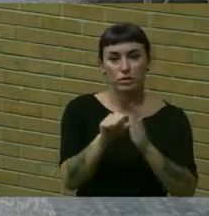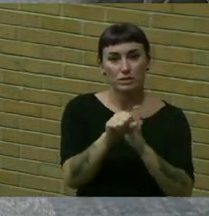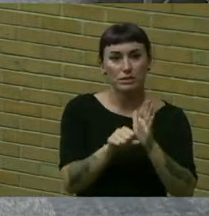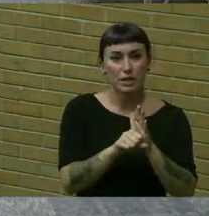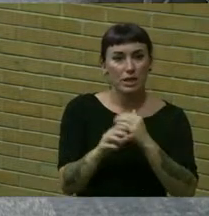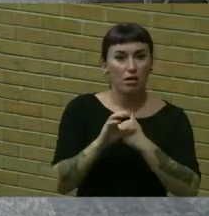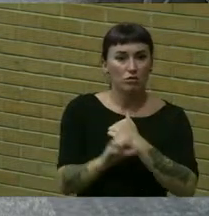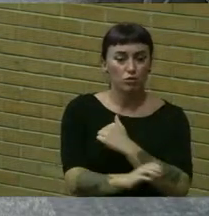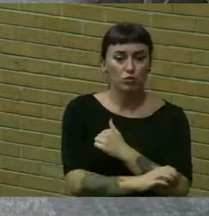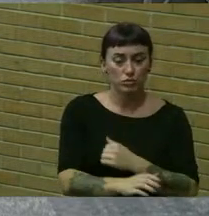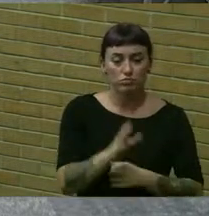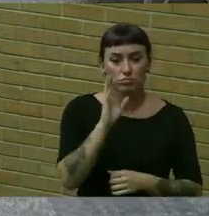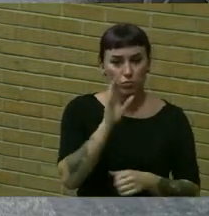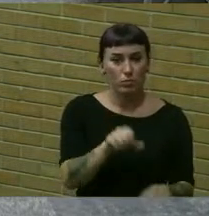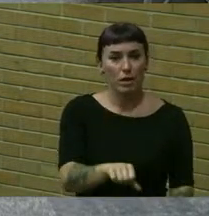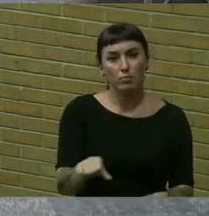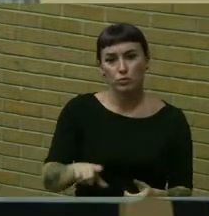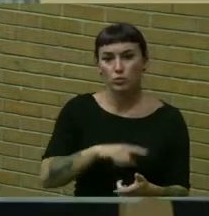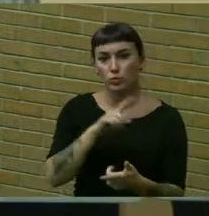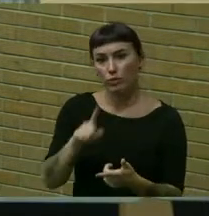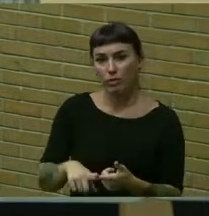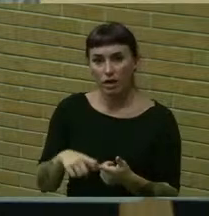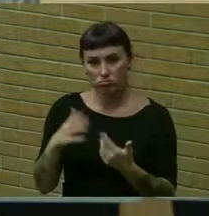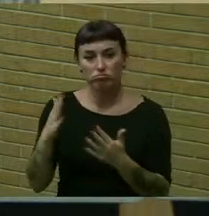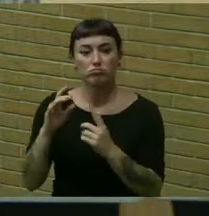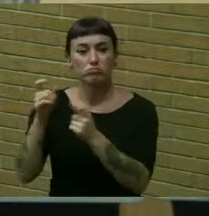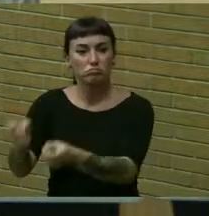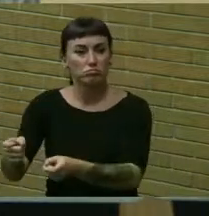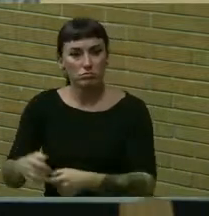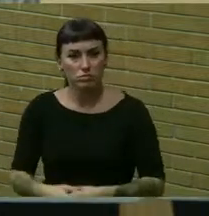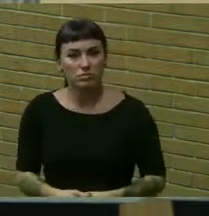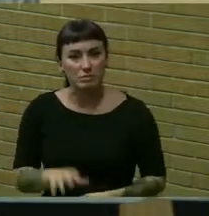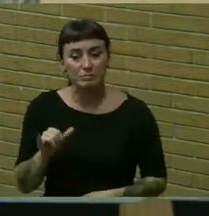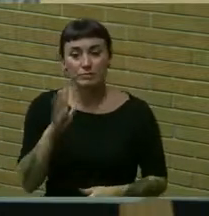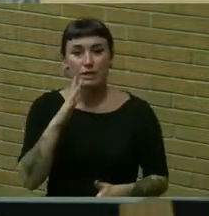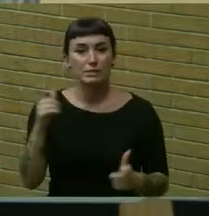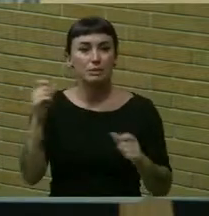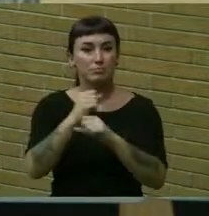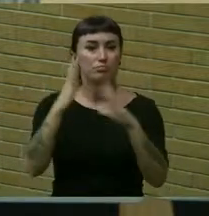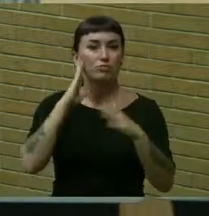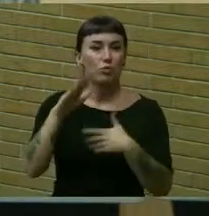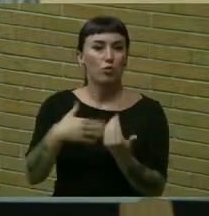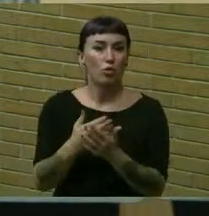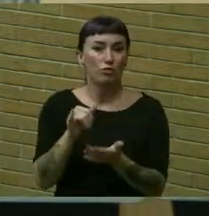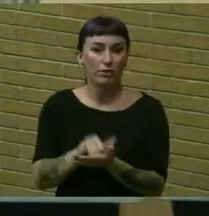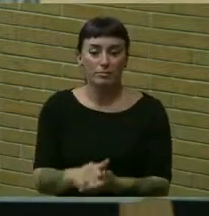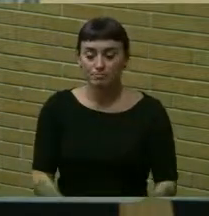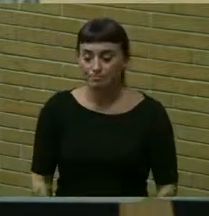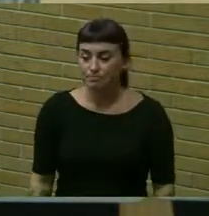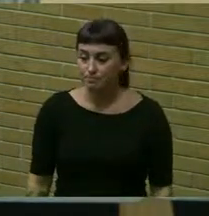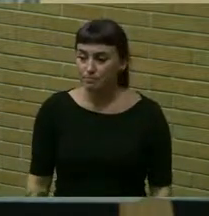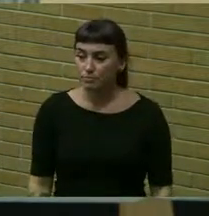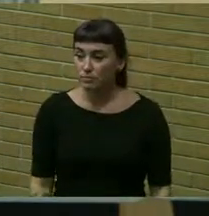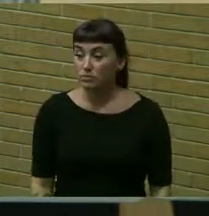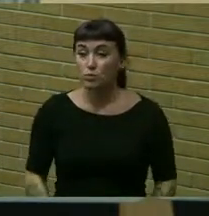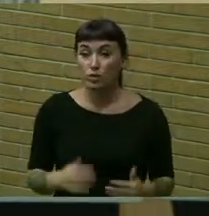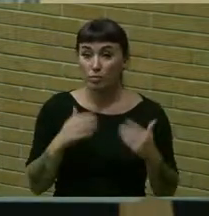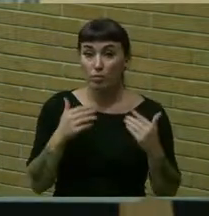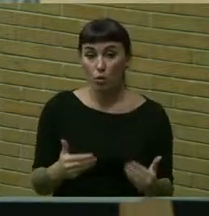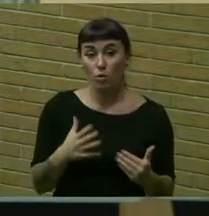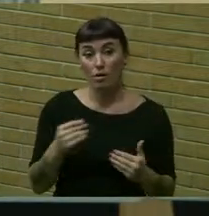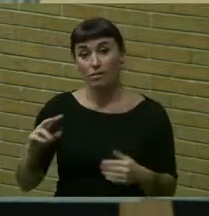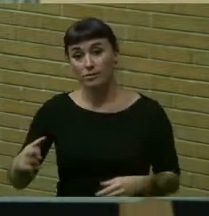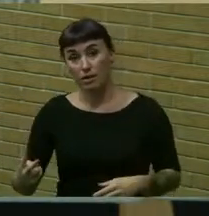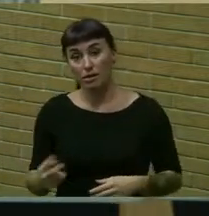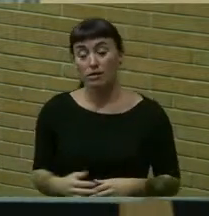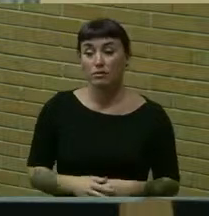constitution and we would be able to then make that donation so that's the big picture along along this one uh we have a motion and